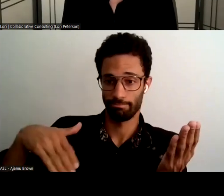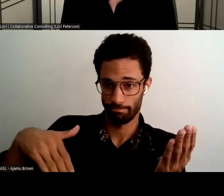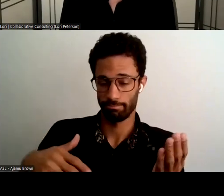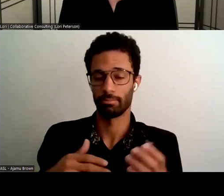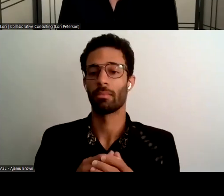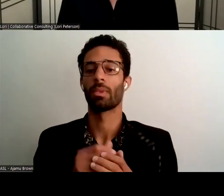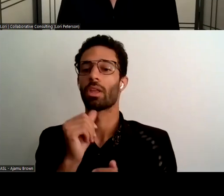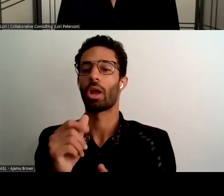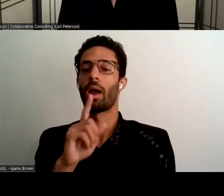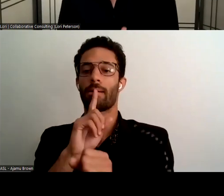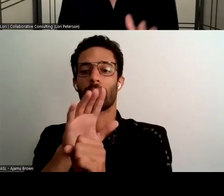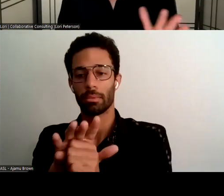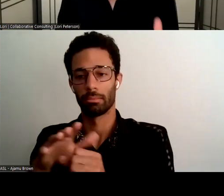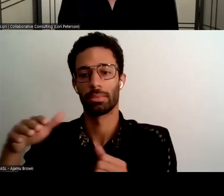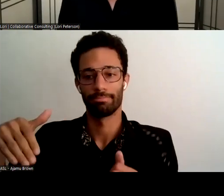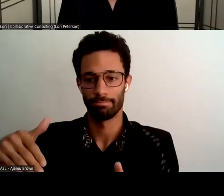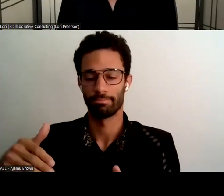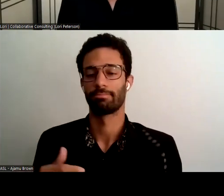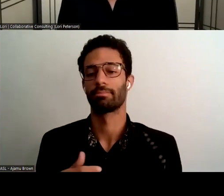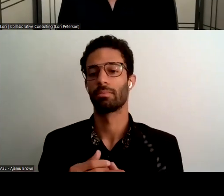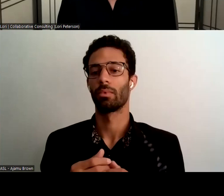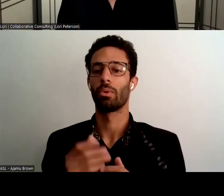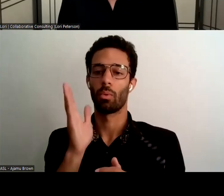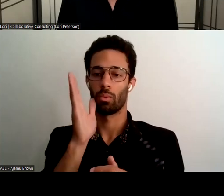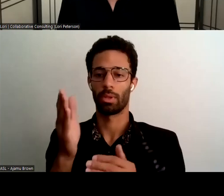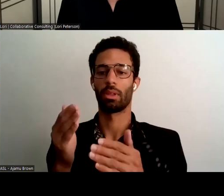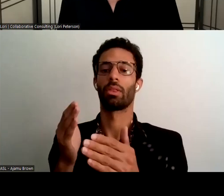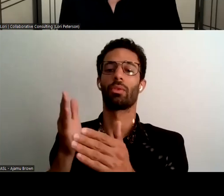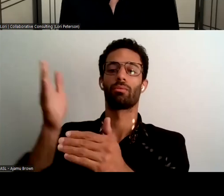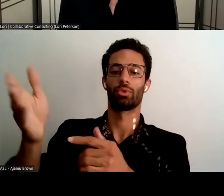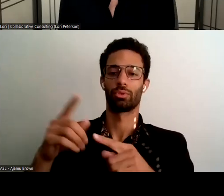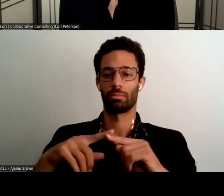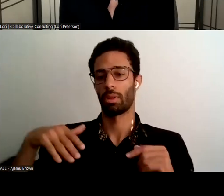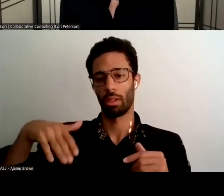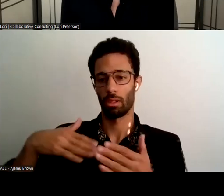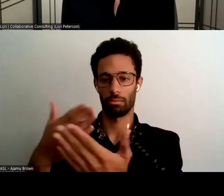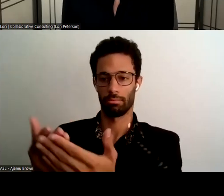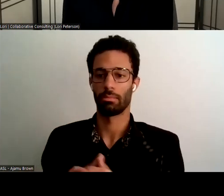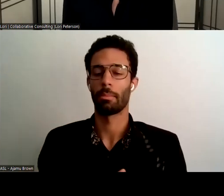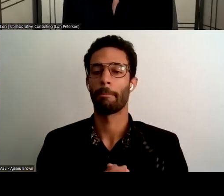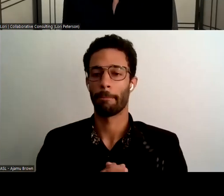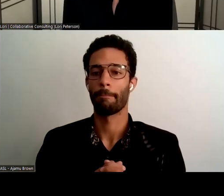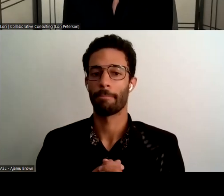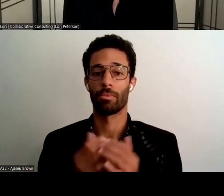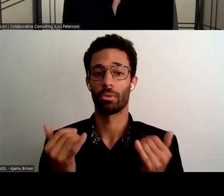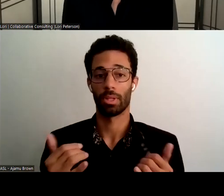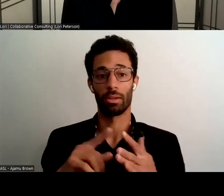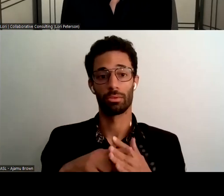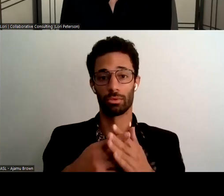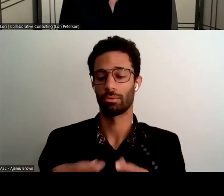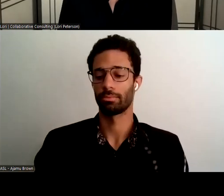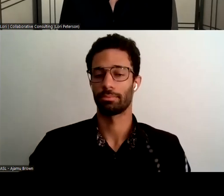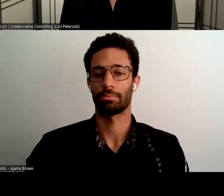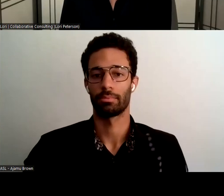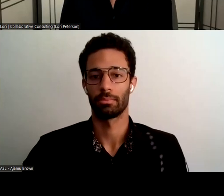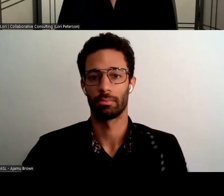project so with those few disclaimers uh let's go ahead and get started um so next slide allison there we